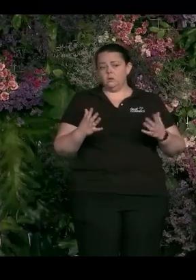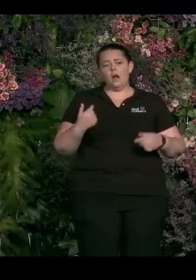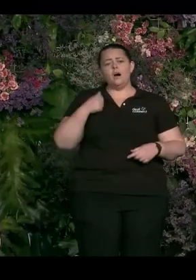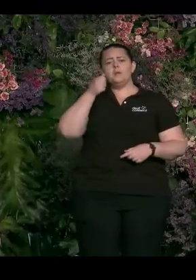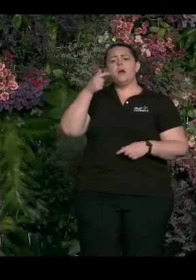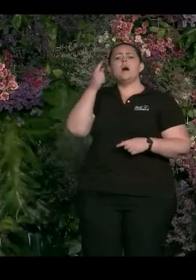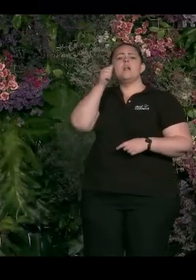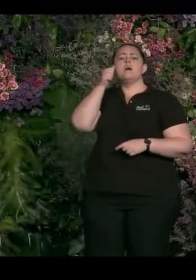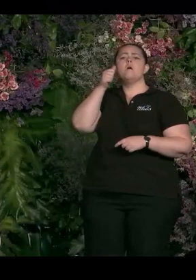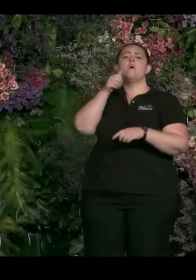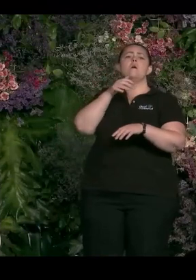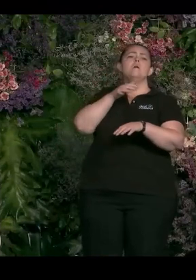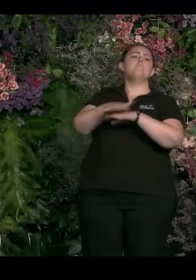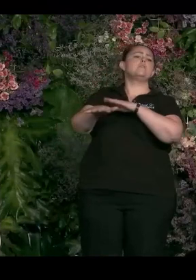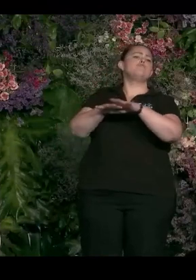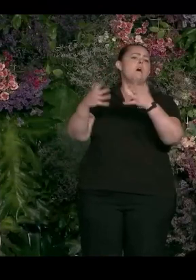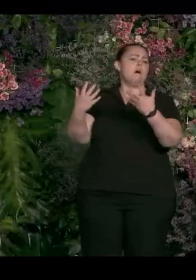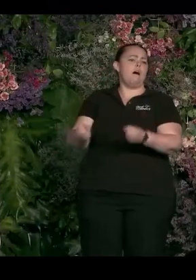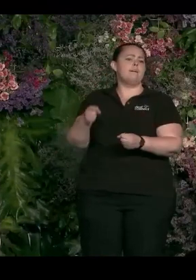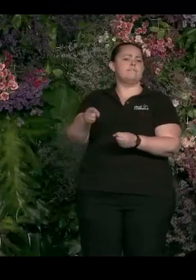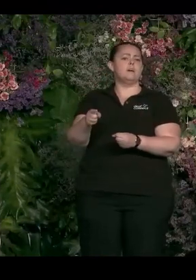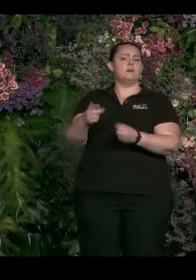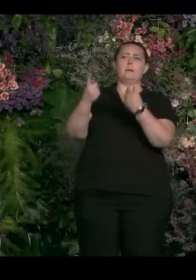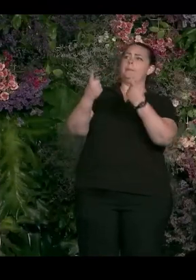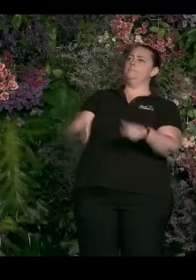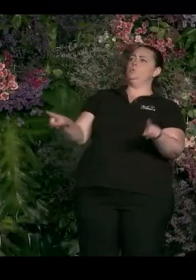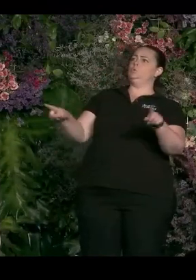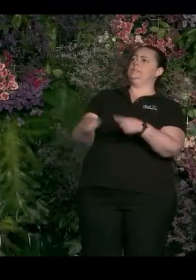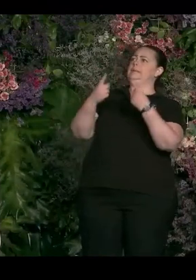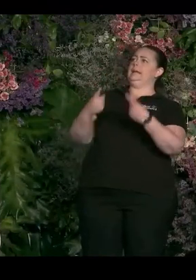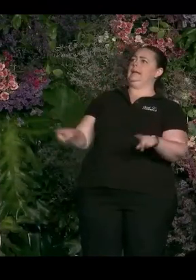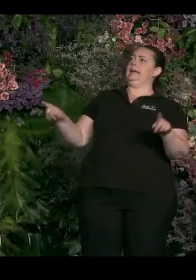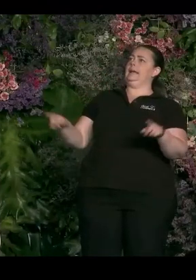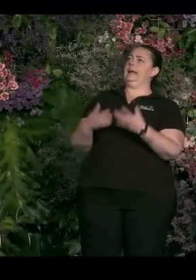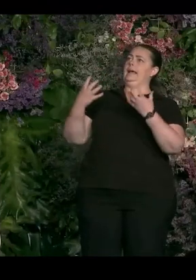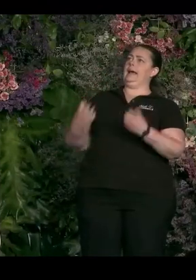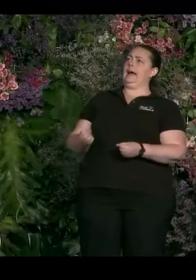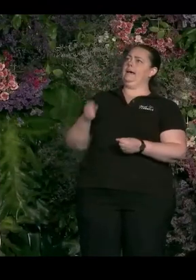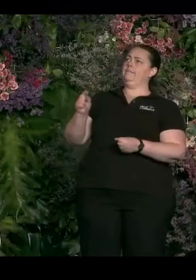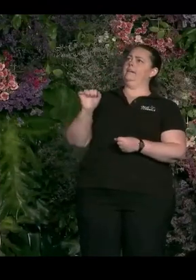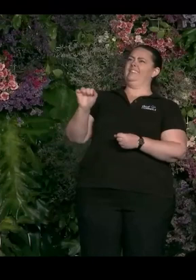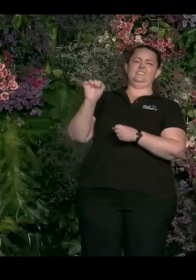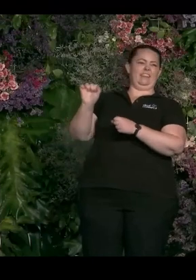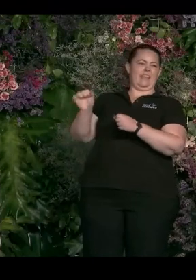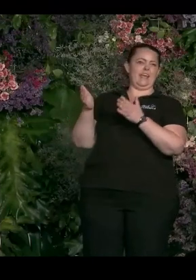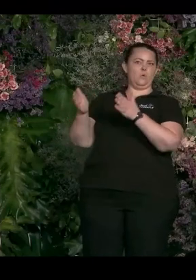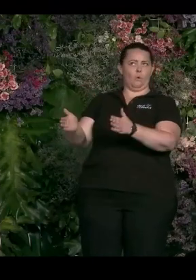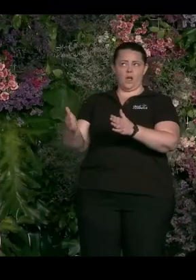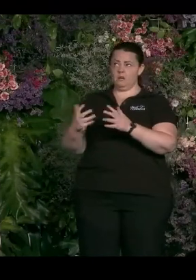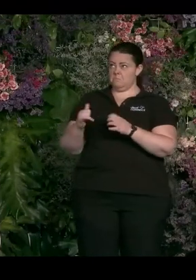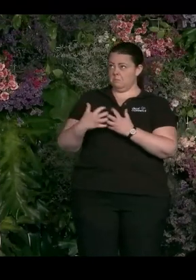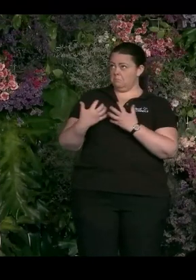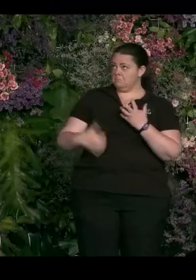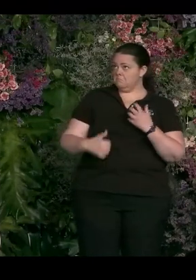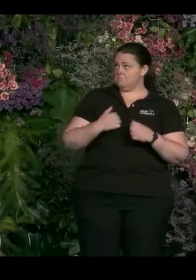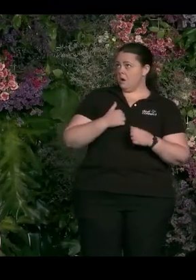invited there, but the music that's playing still isn't the music that you dance to. And so when does everyone else get to dance to your tune as well? So it's about people who